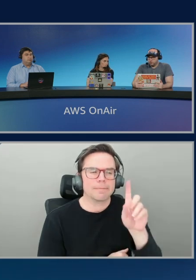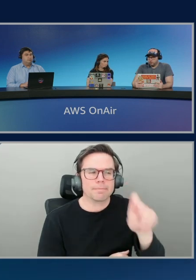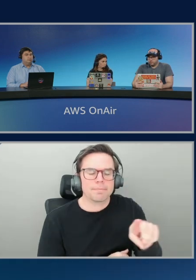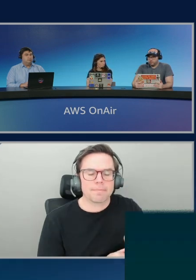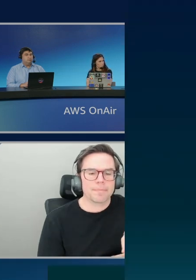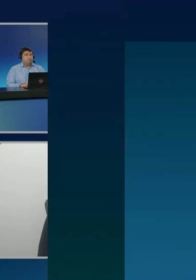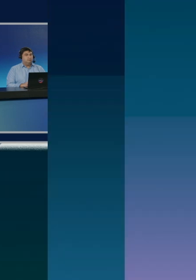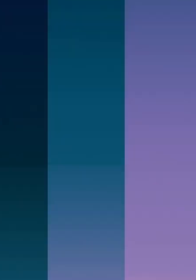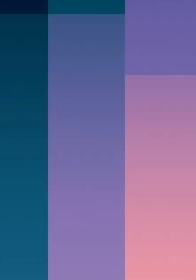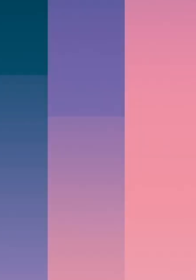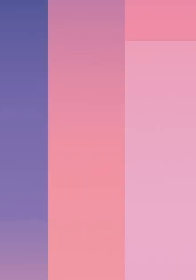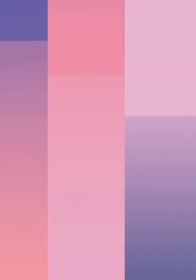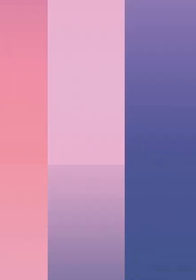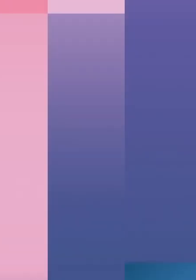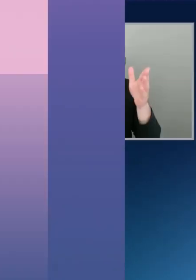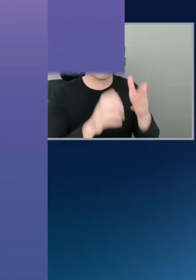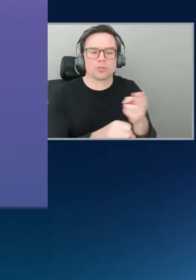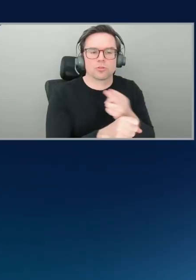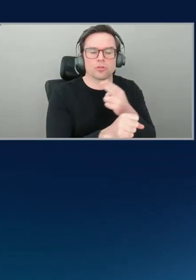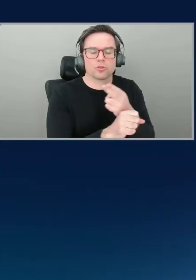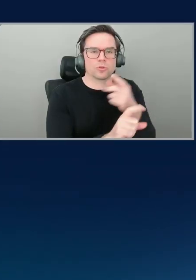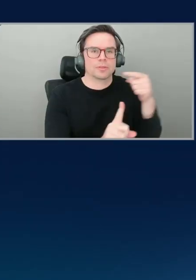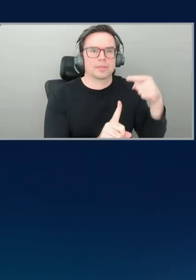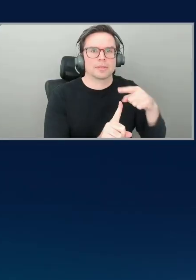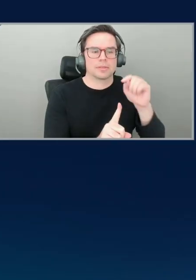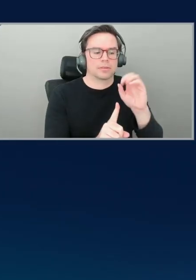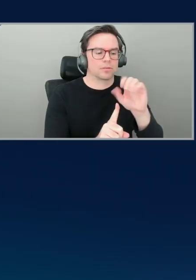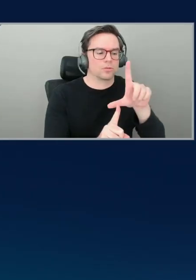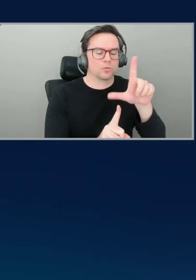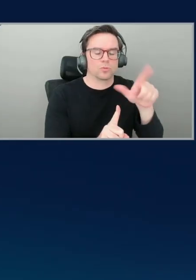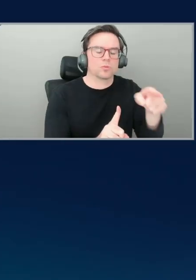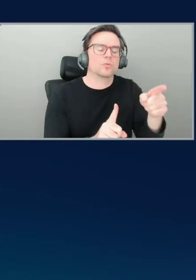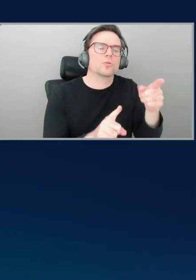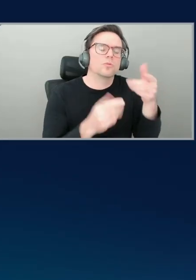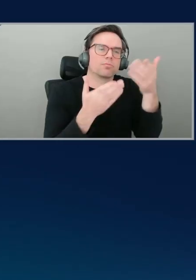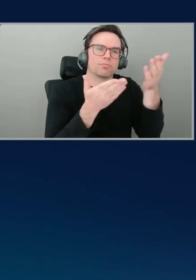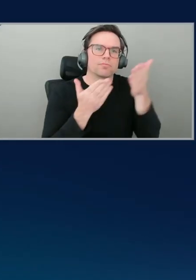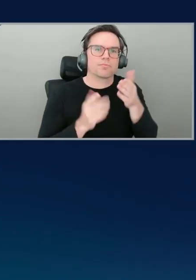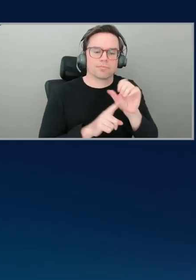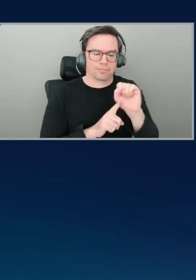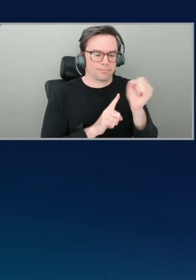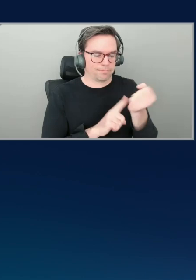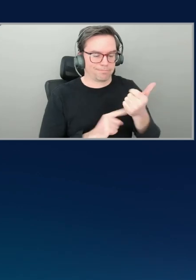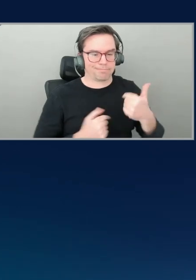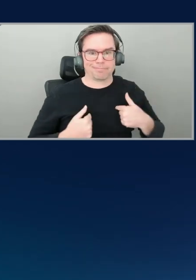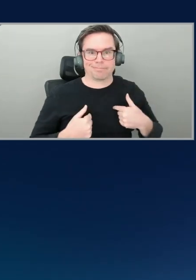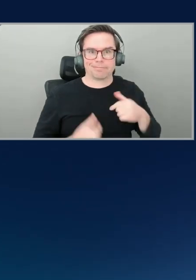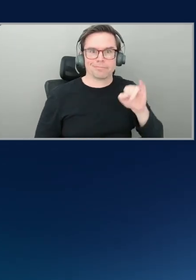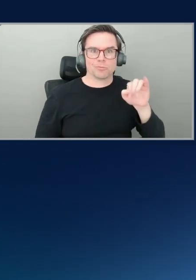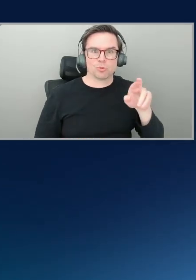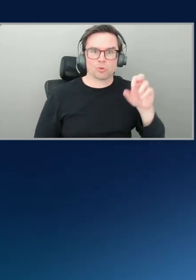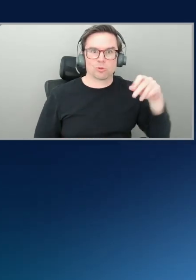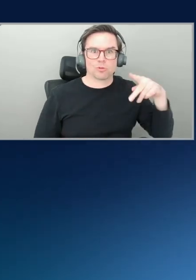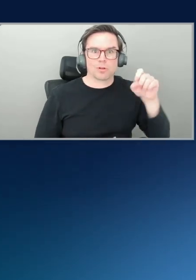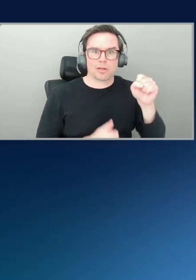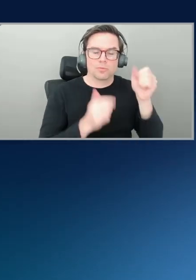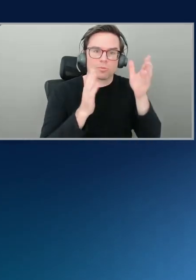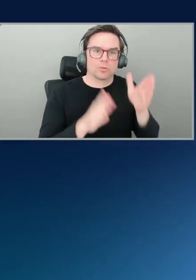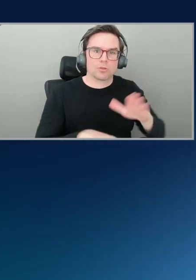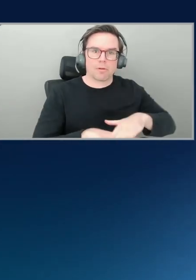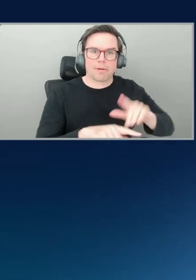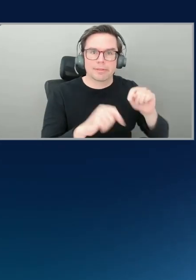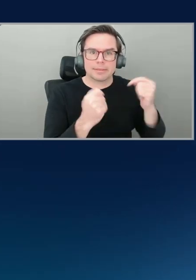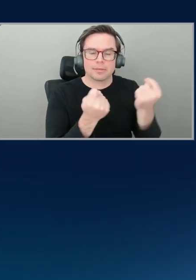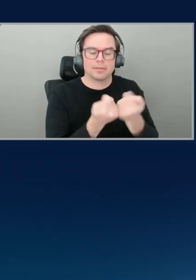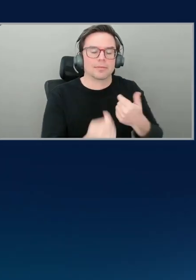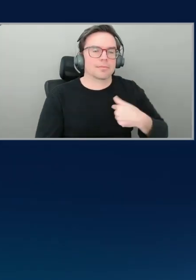utilizing this tool, so the scenario you've given us today is I'm a junior ops person on the team. I'm not as familiar with